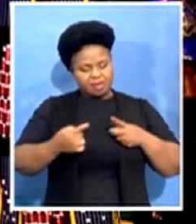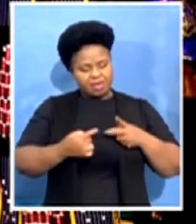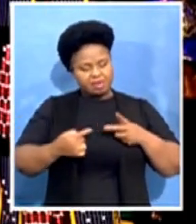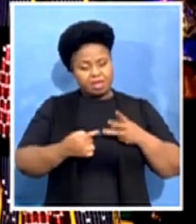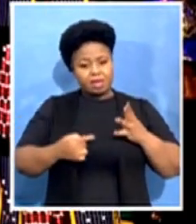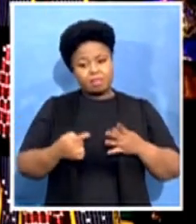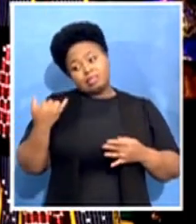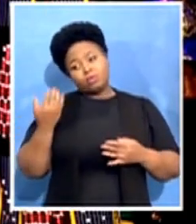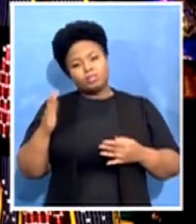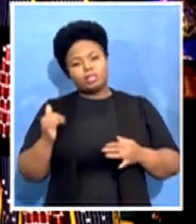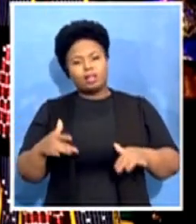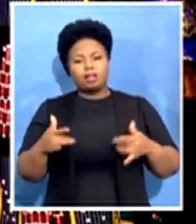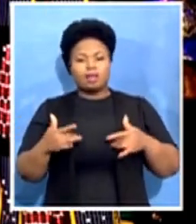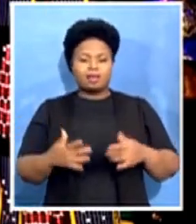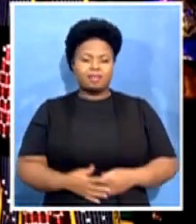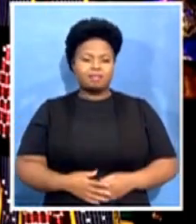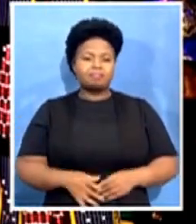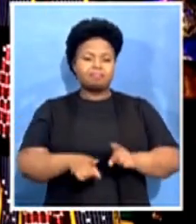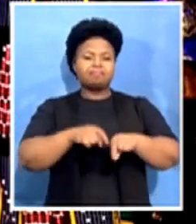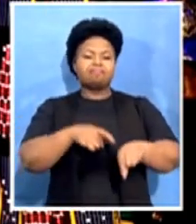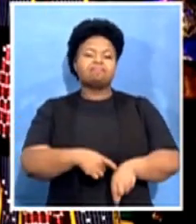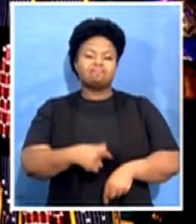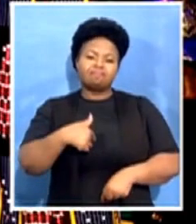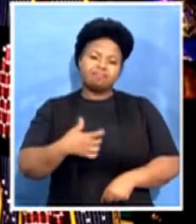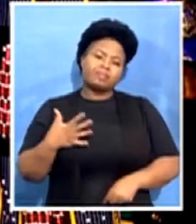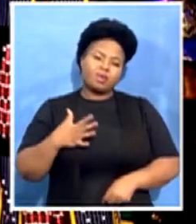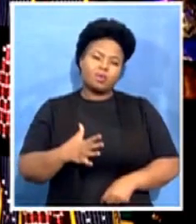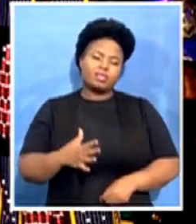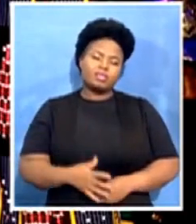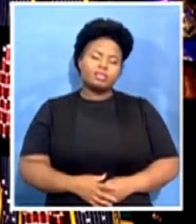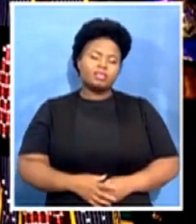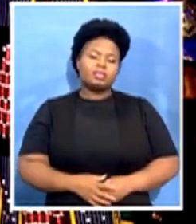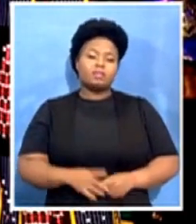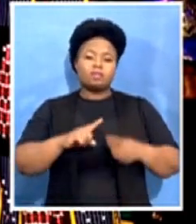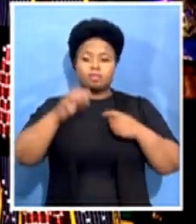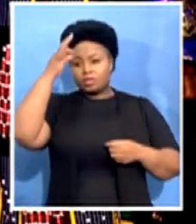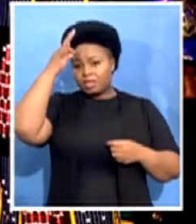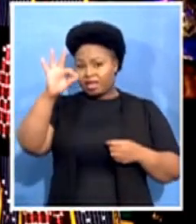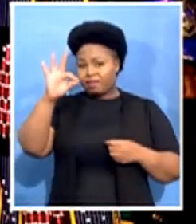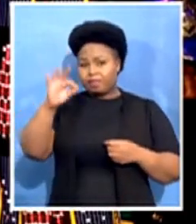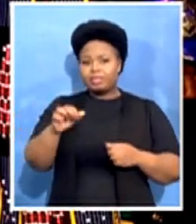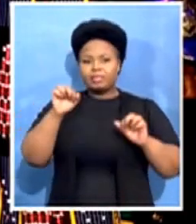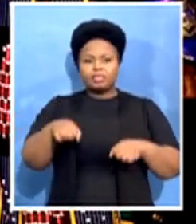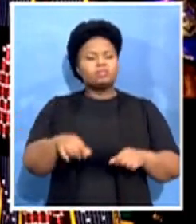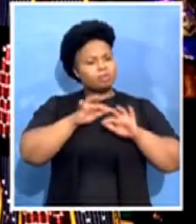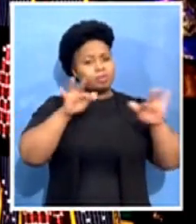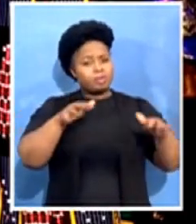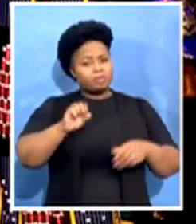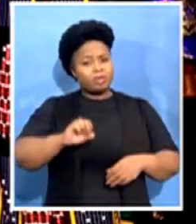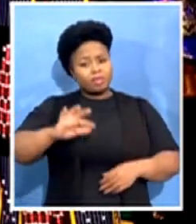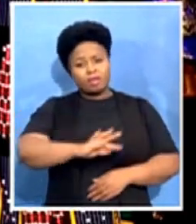also want to, from the government point of view and generally the people of South Africa, to thank